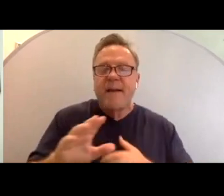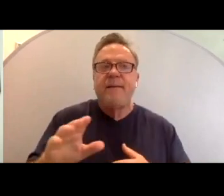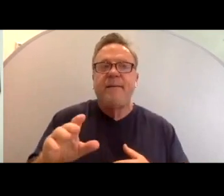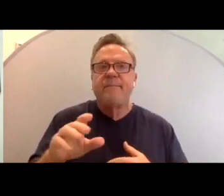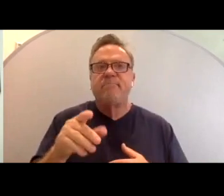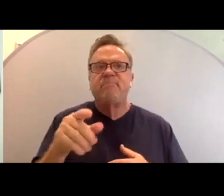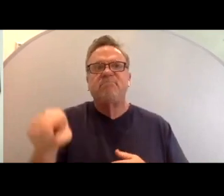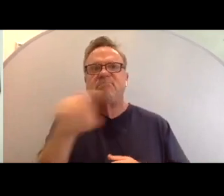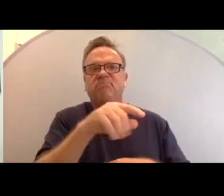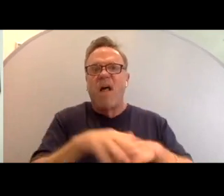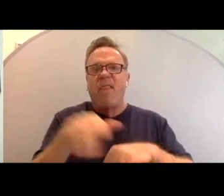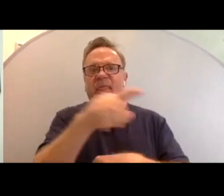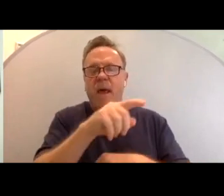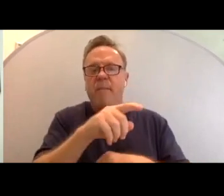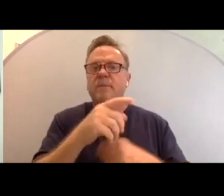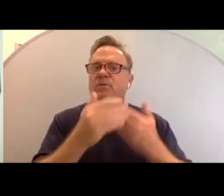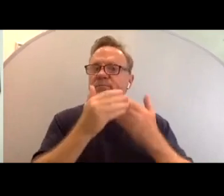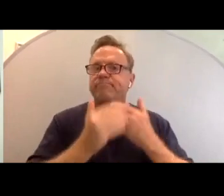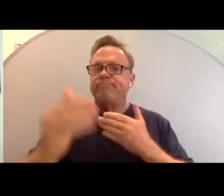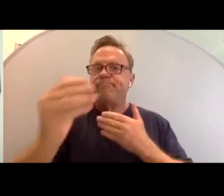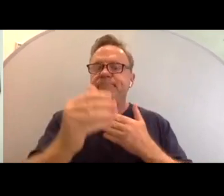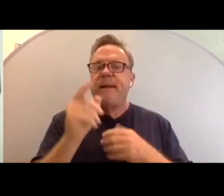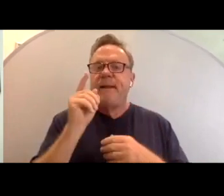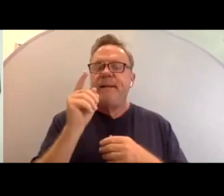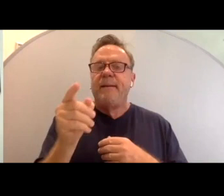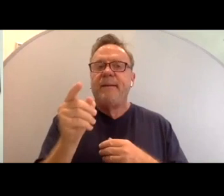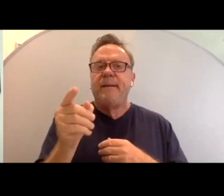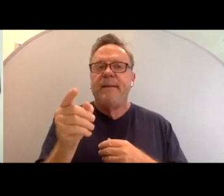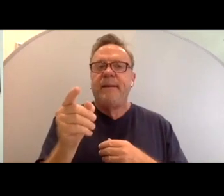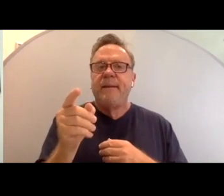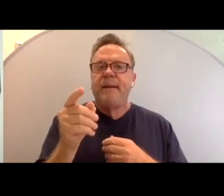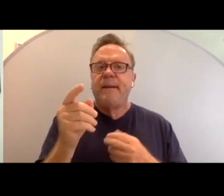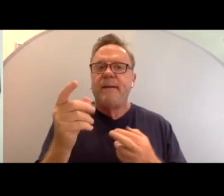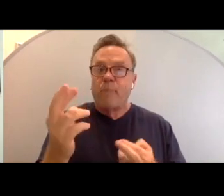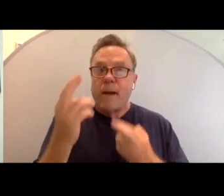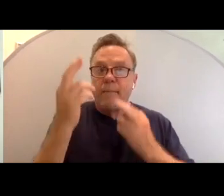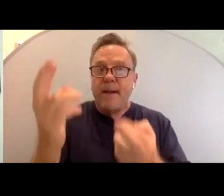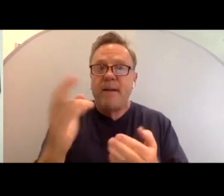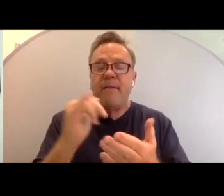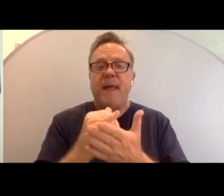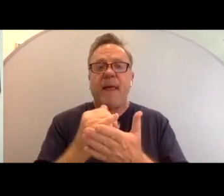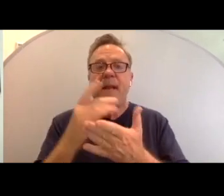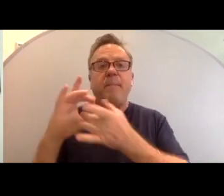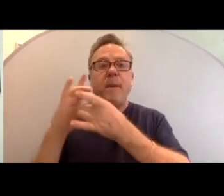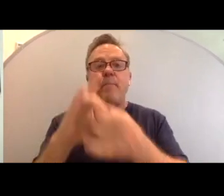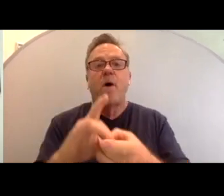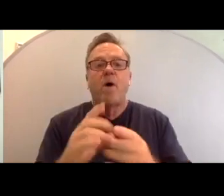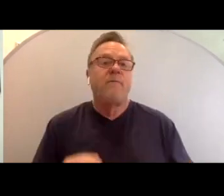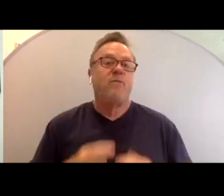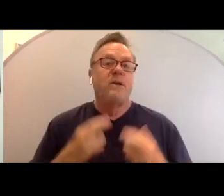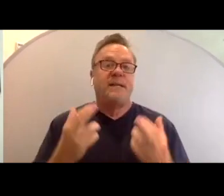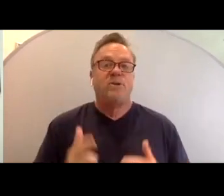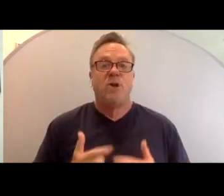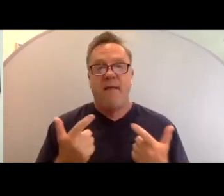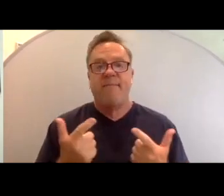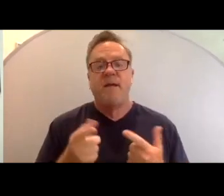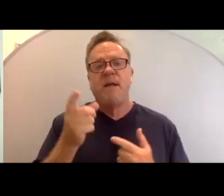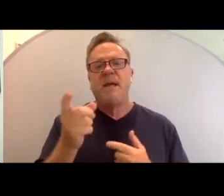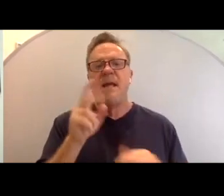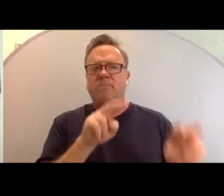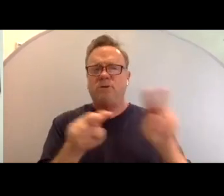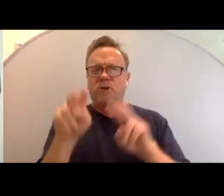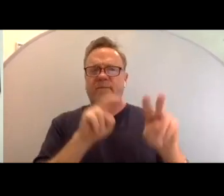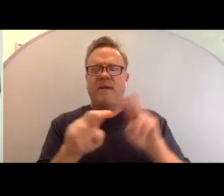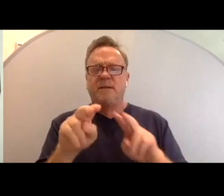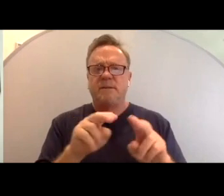that it had and so from then on he actually recommended it be a part of residential living. Um, he had observed this at